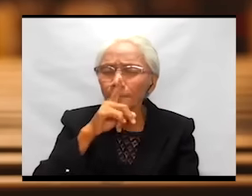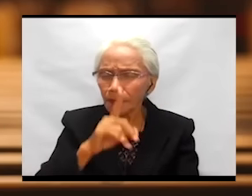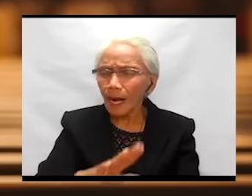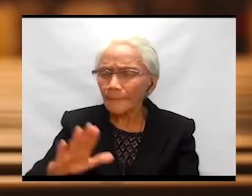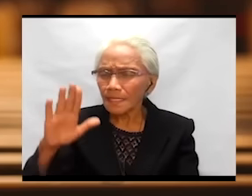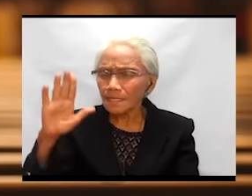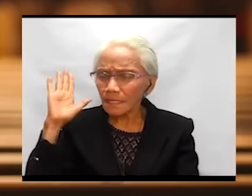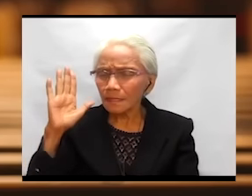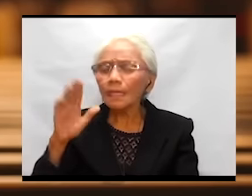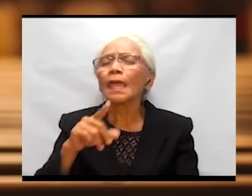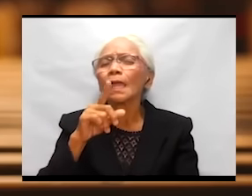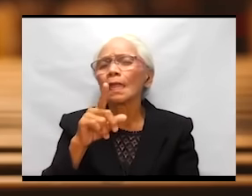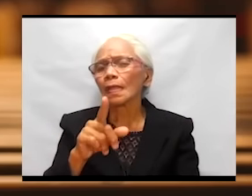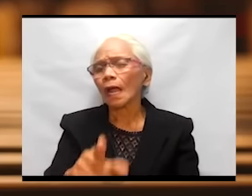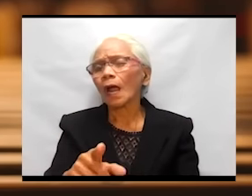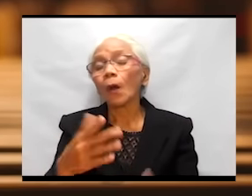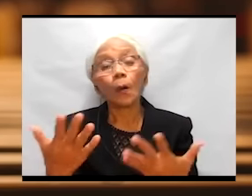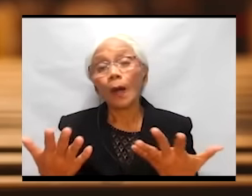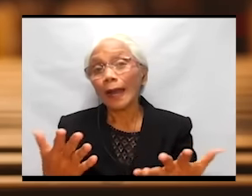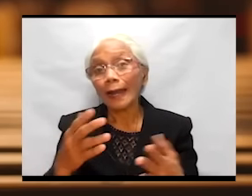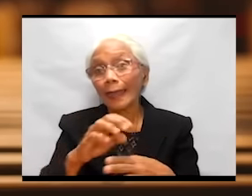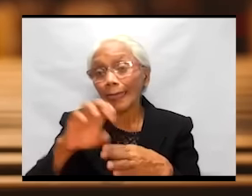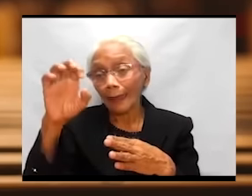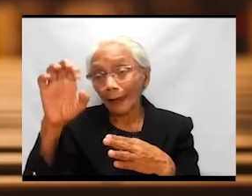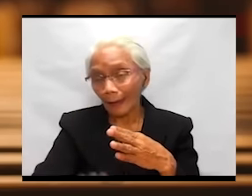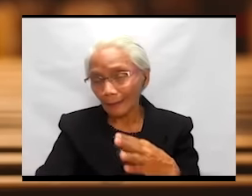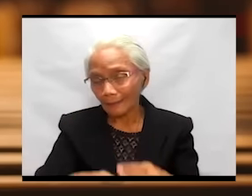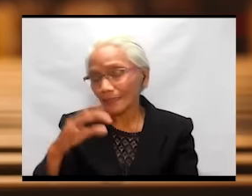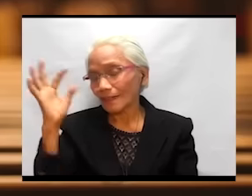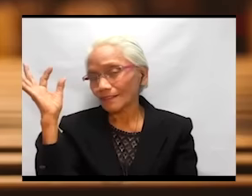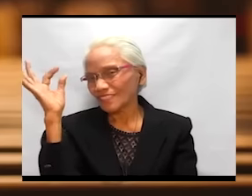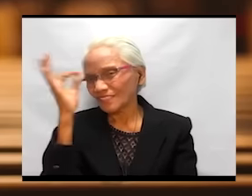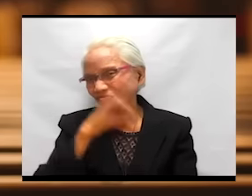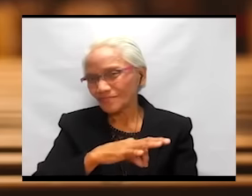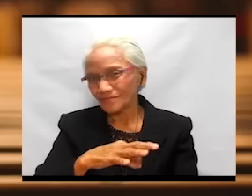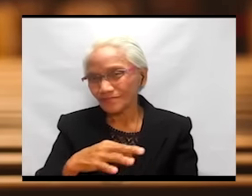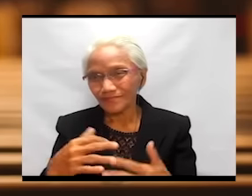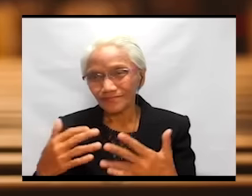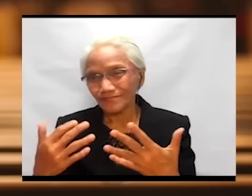promises, you end up in false terrains,